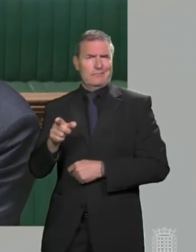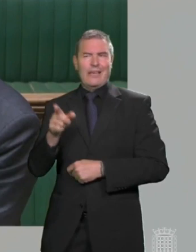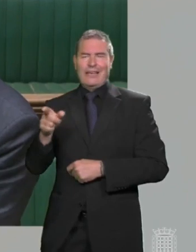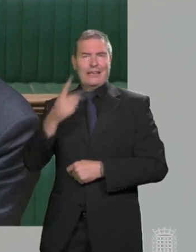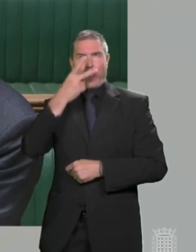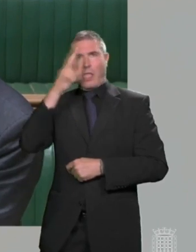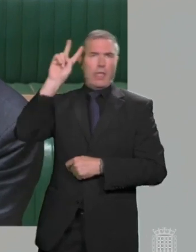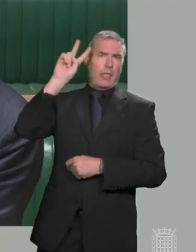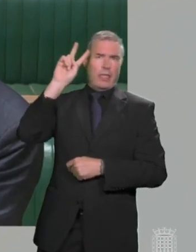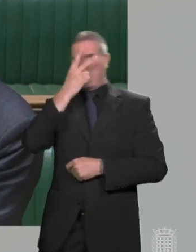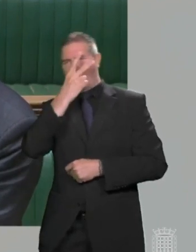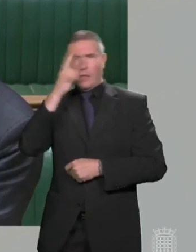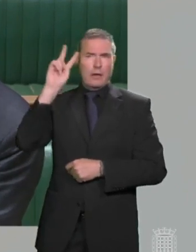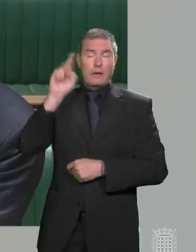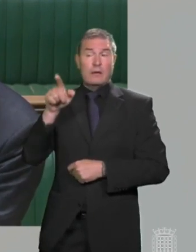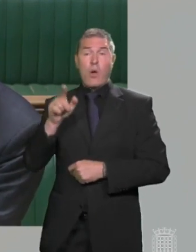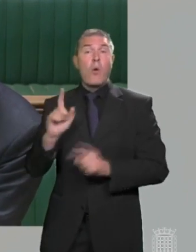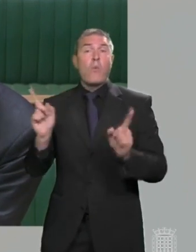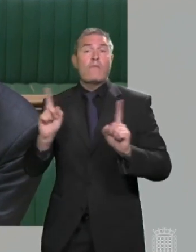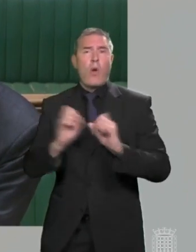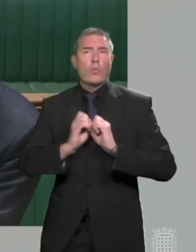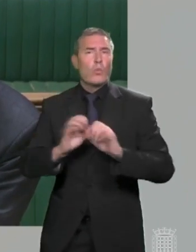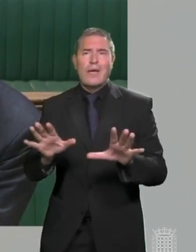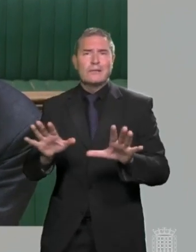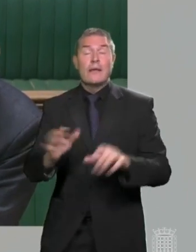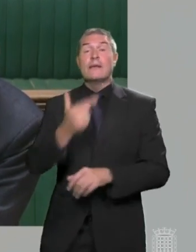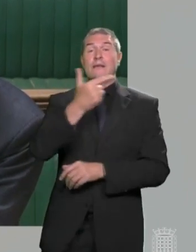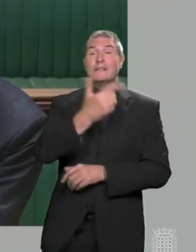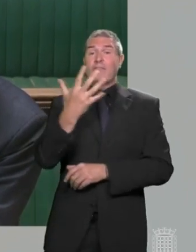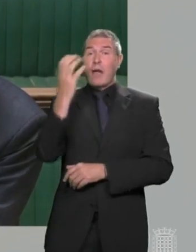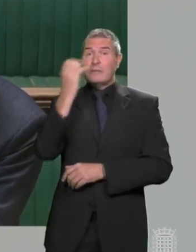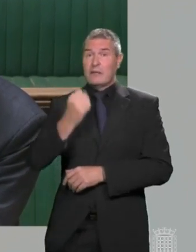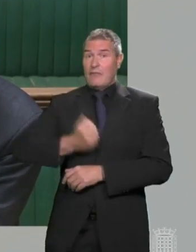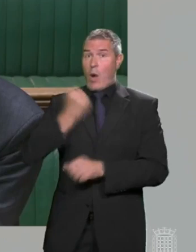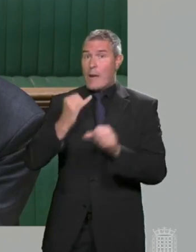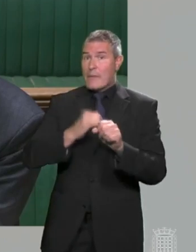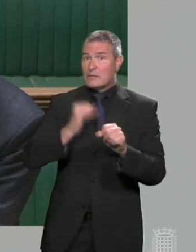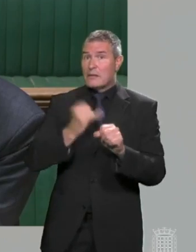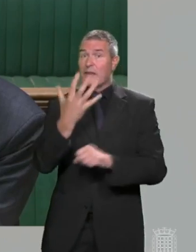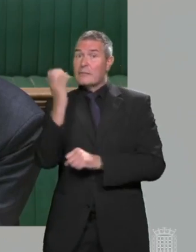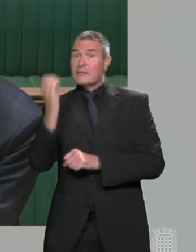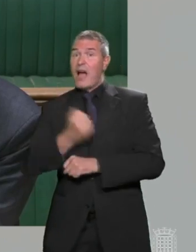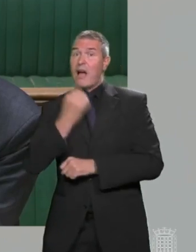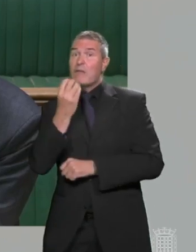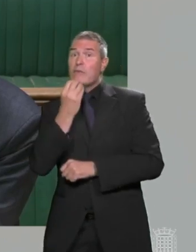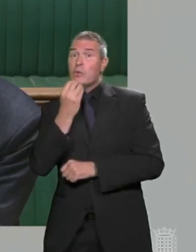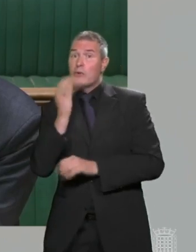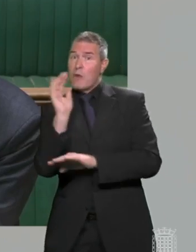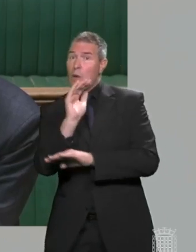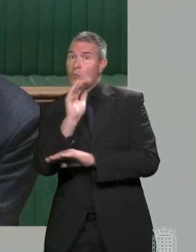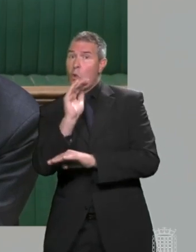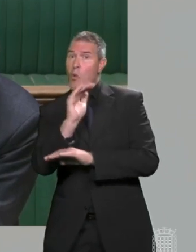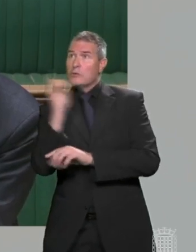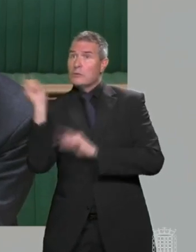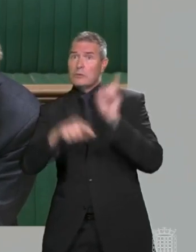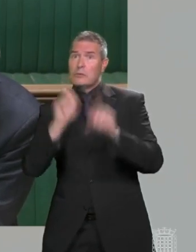flip-flop, but it's also totally pointless. It's we have 75% of our medicines and 50% of our food that comes in from abroad, Mr